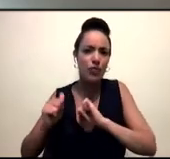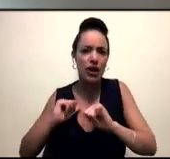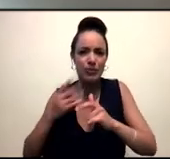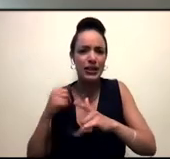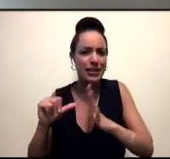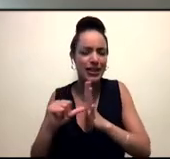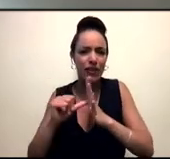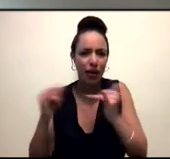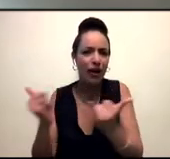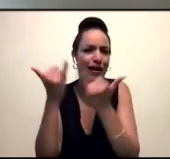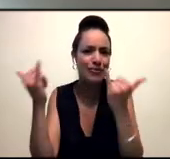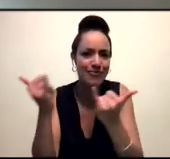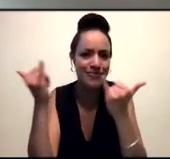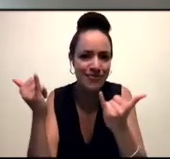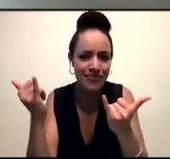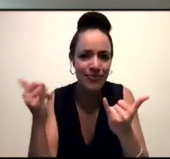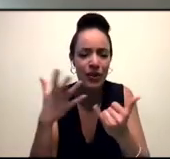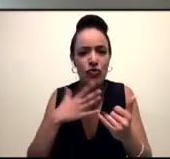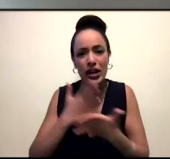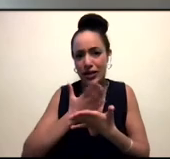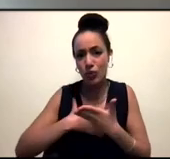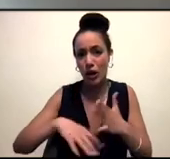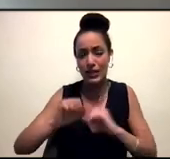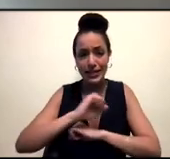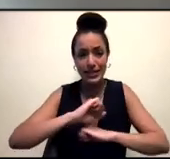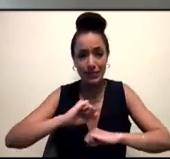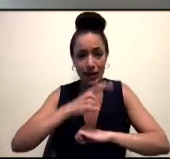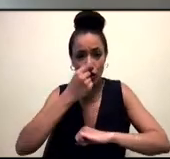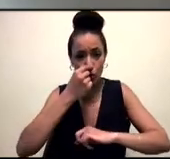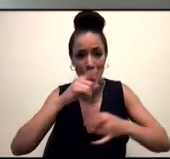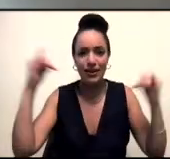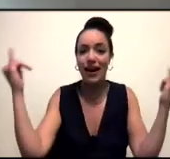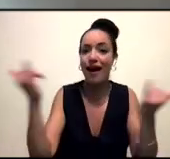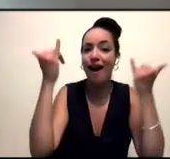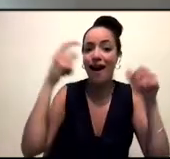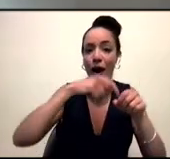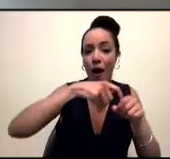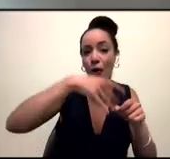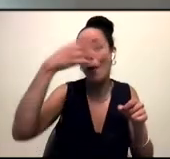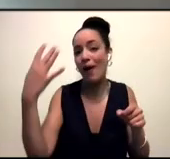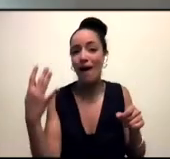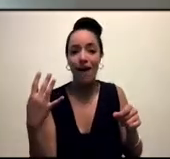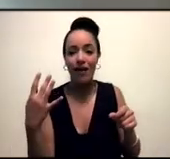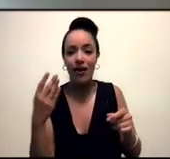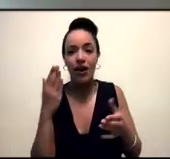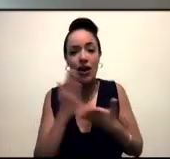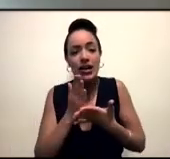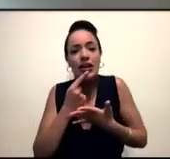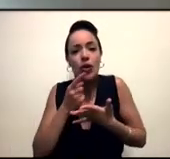have a space where, you know, you can, you know, celebrate queerness in everything that that means is really important.